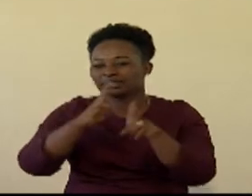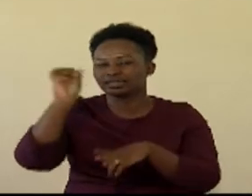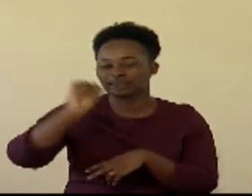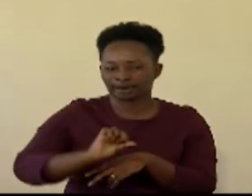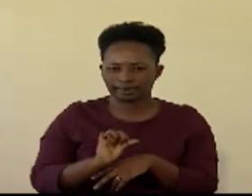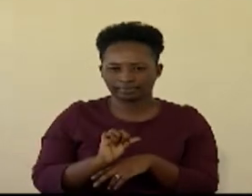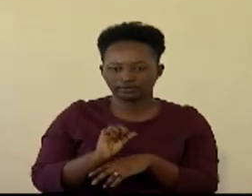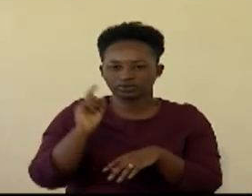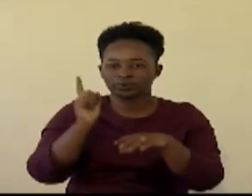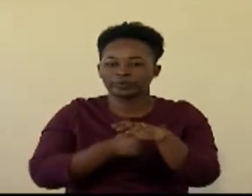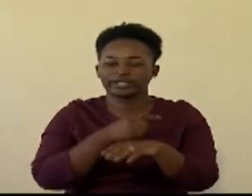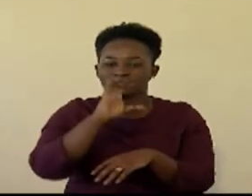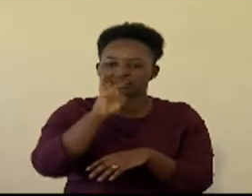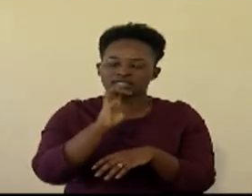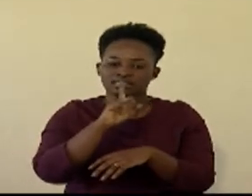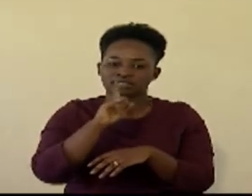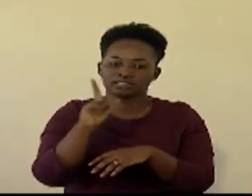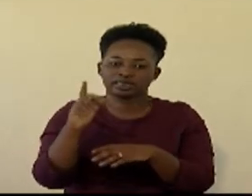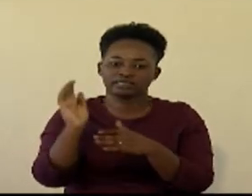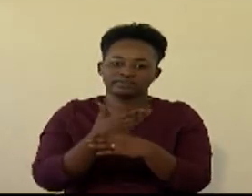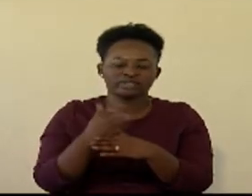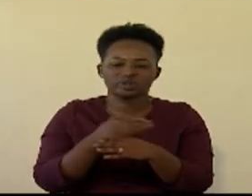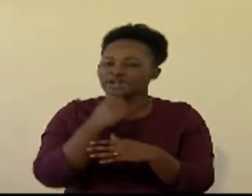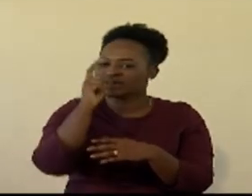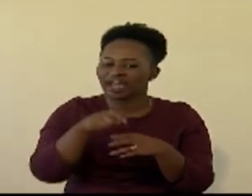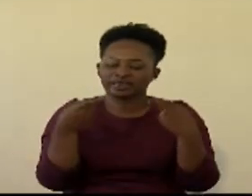when cell division does not occur in the expected way.